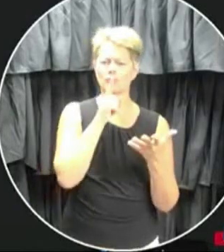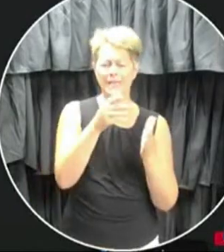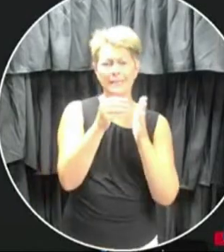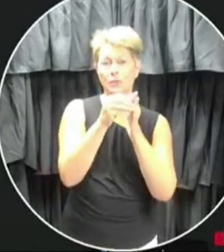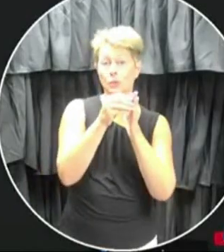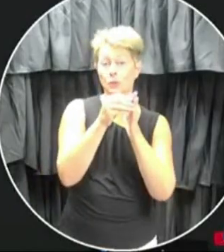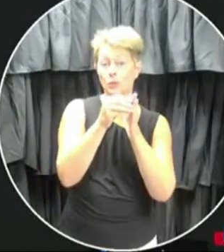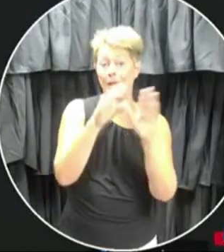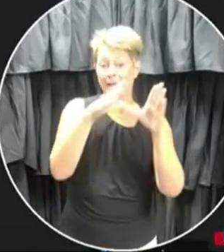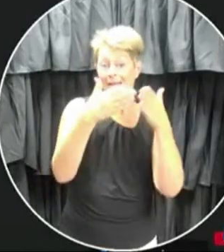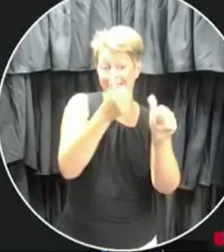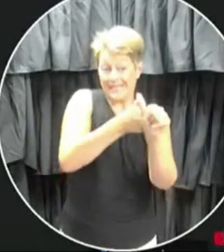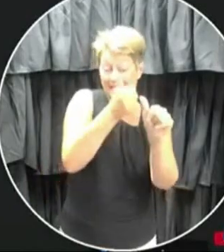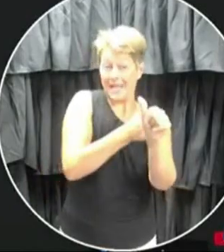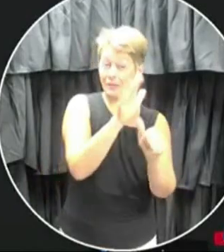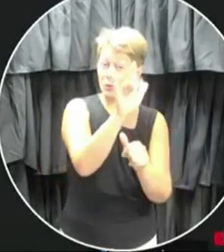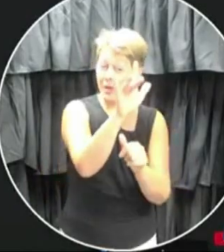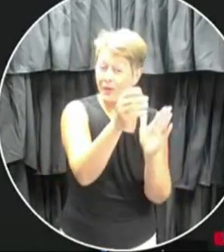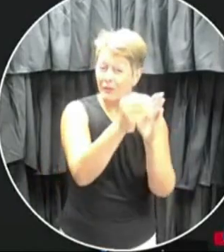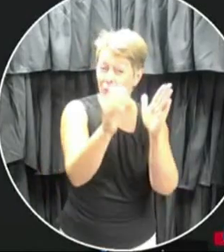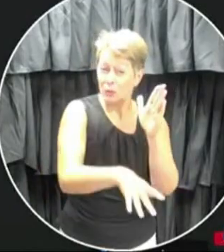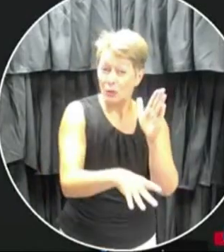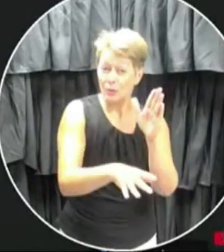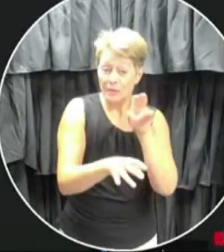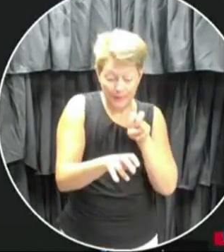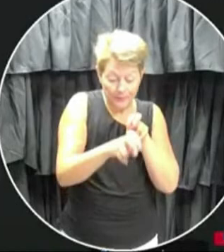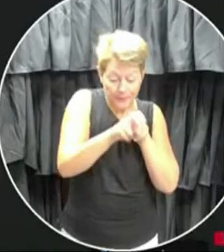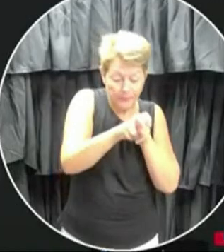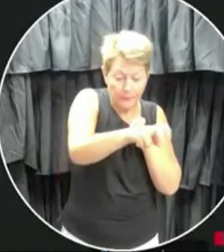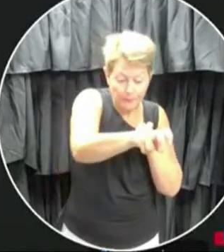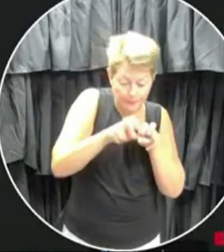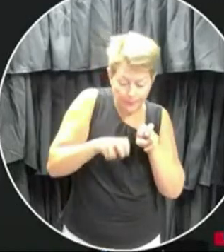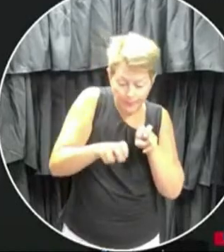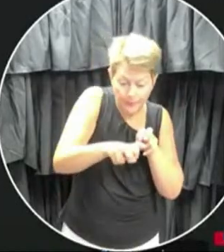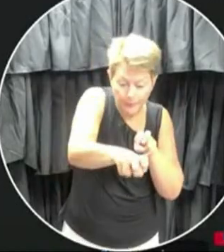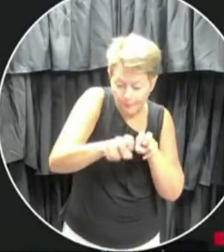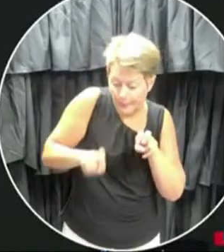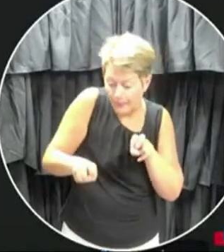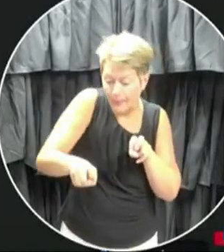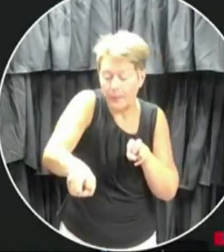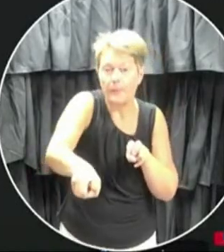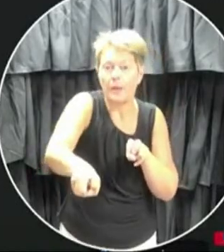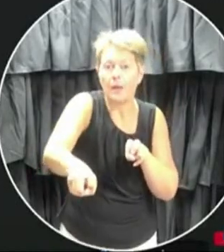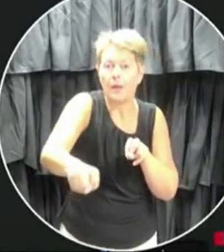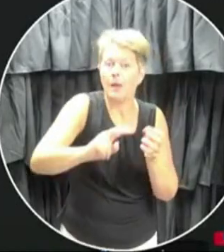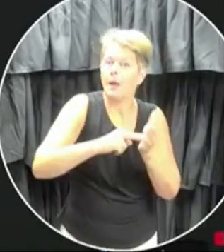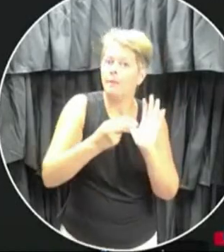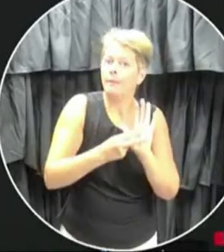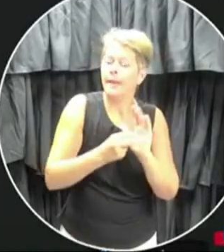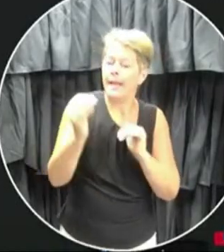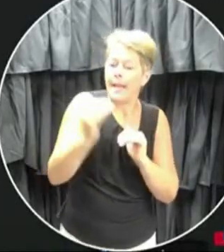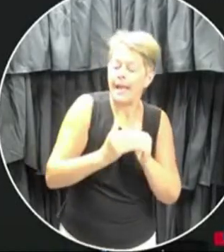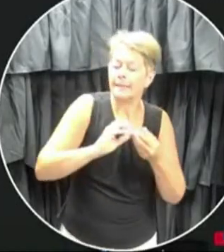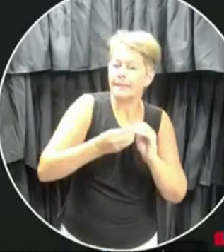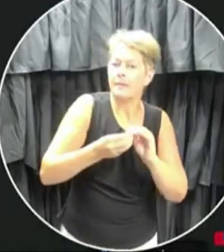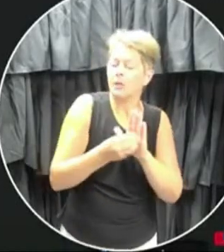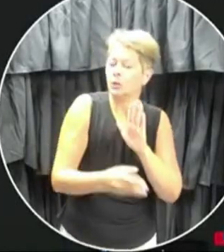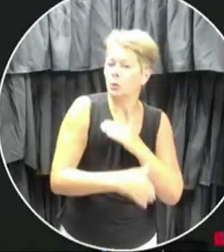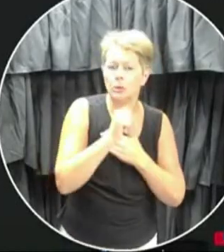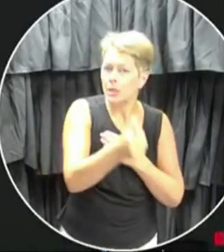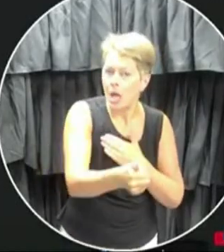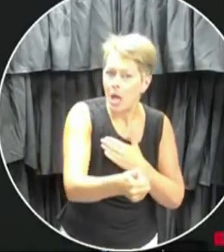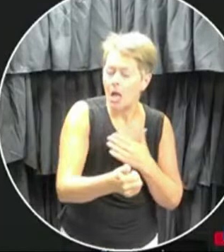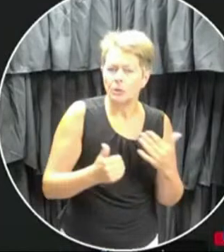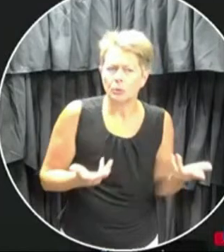up, where there wasn't necessarily a lot of space between desks and things like that, because we're not adding any modular classrooms or any extra spaces or anything like that,